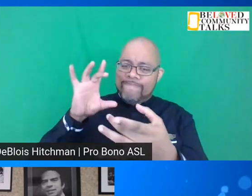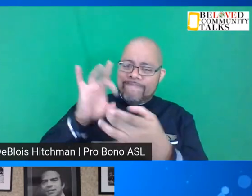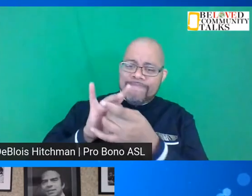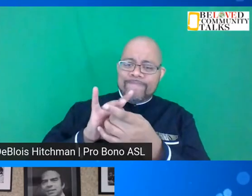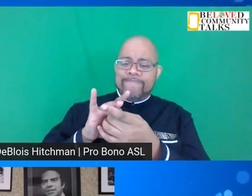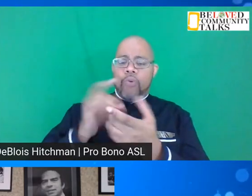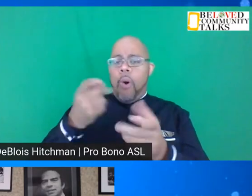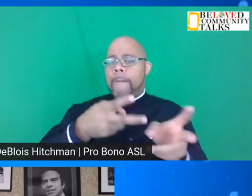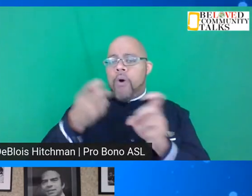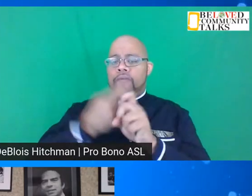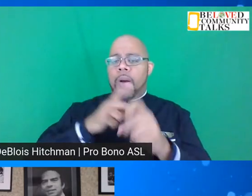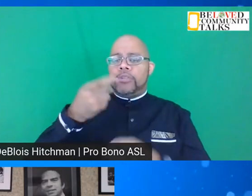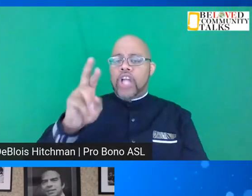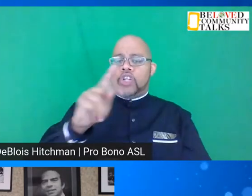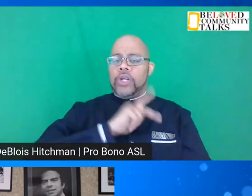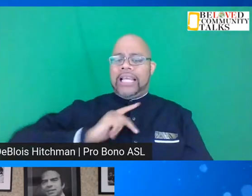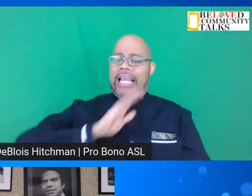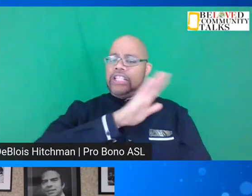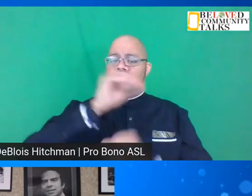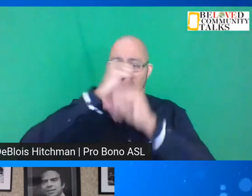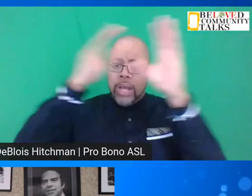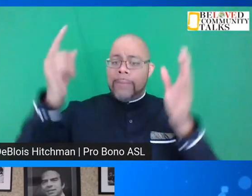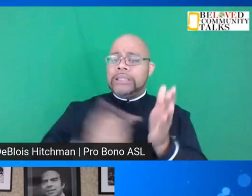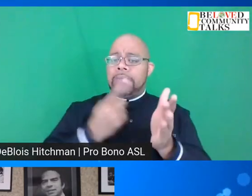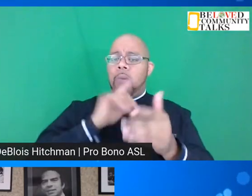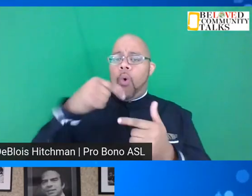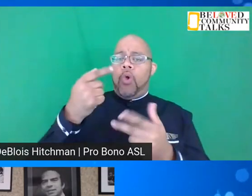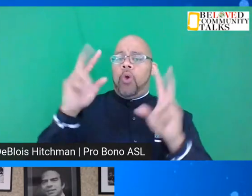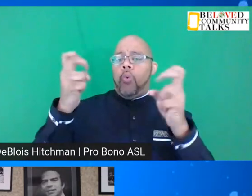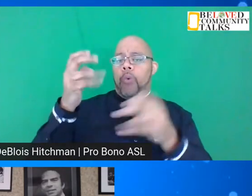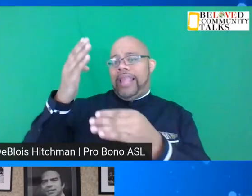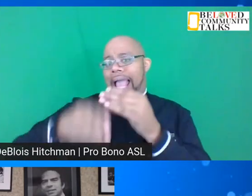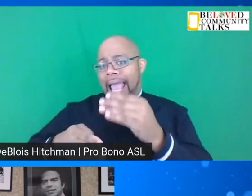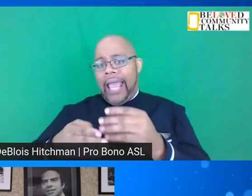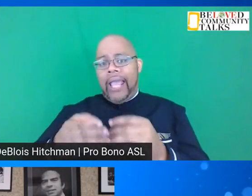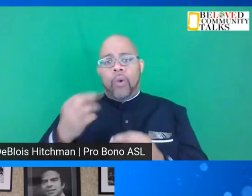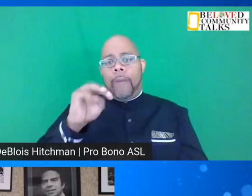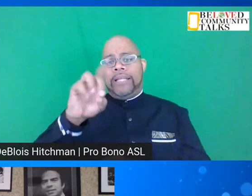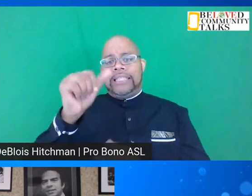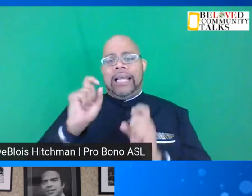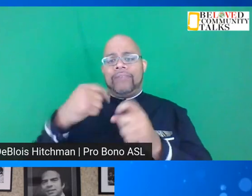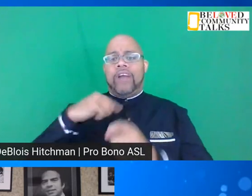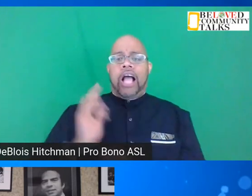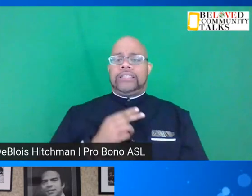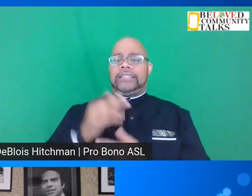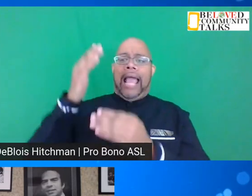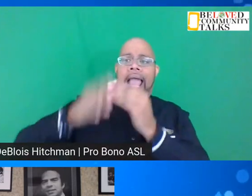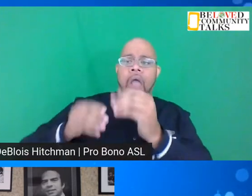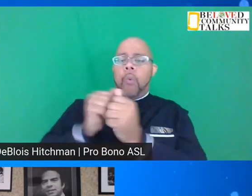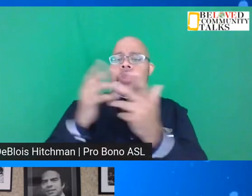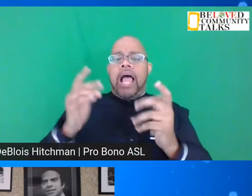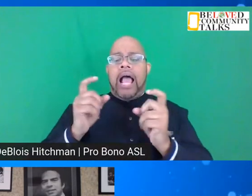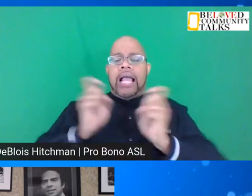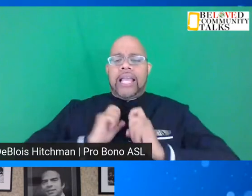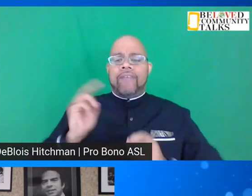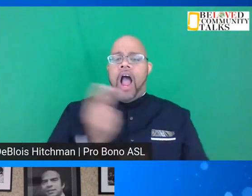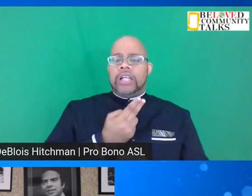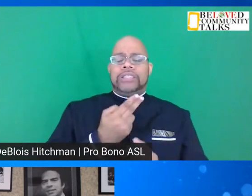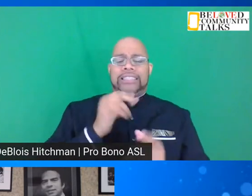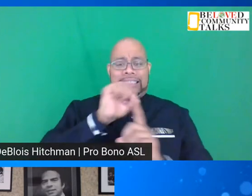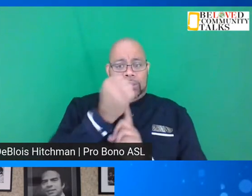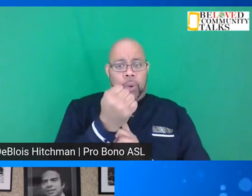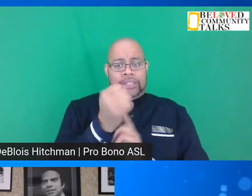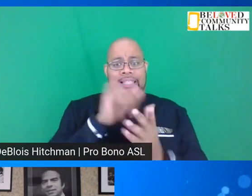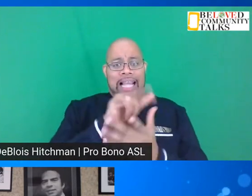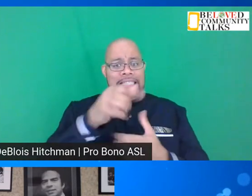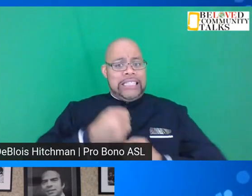pull from Dr. King's dream? Sometimes we only quote the end or the media only gives us the end without giving us some of the conditions that